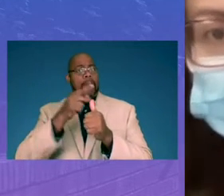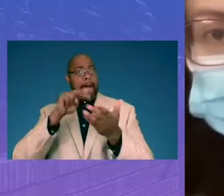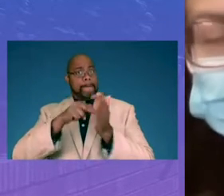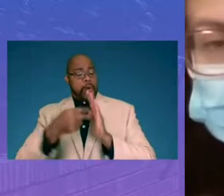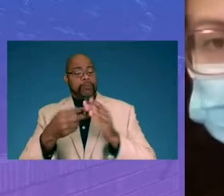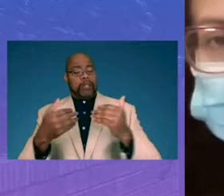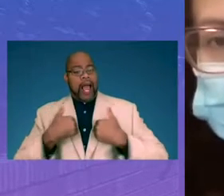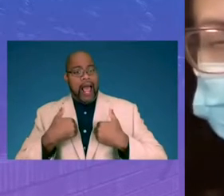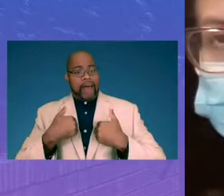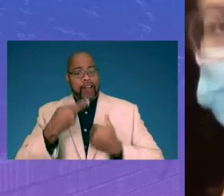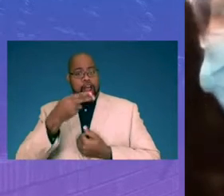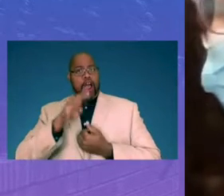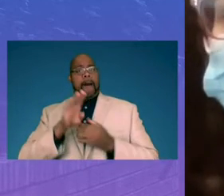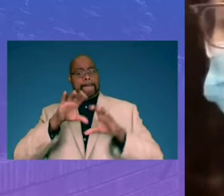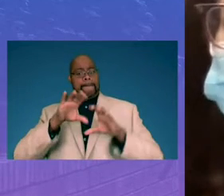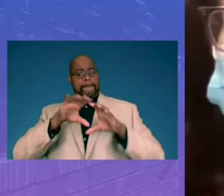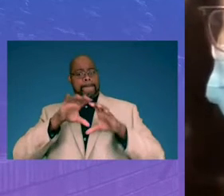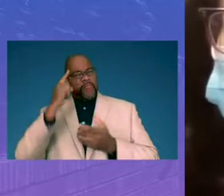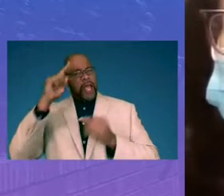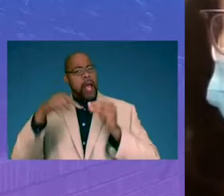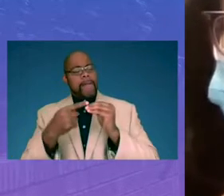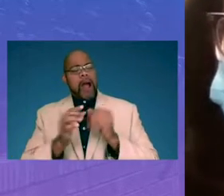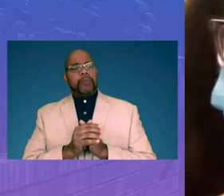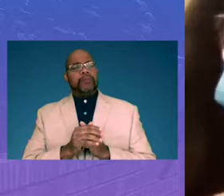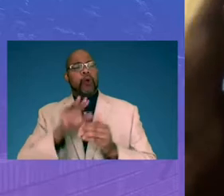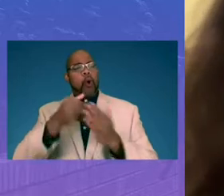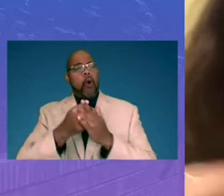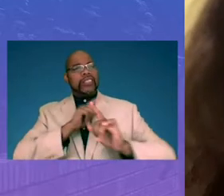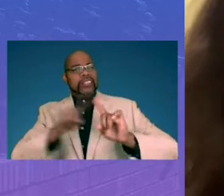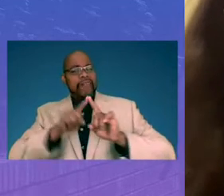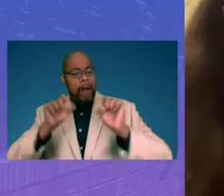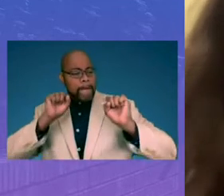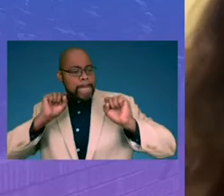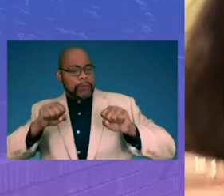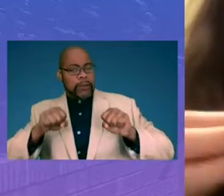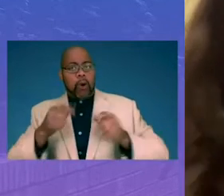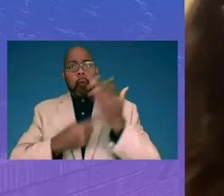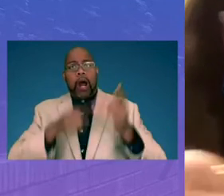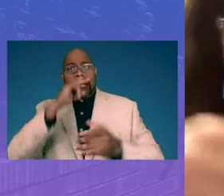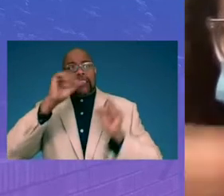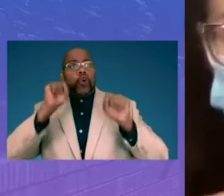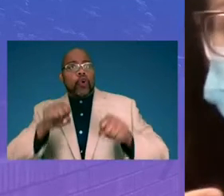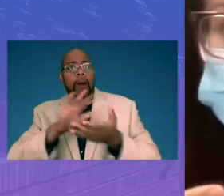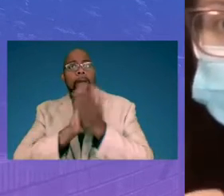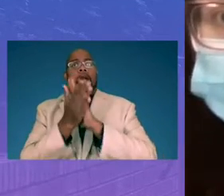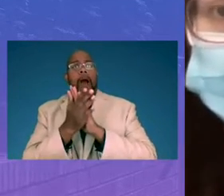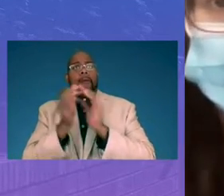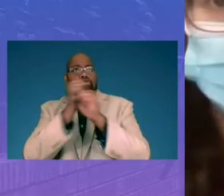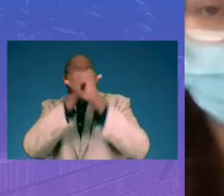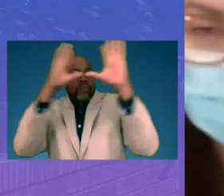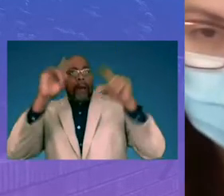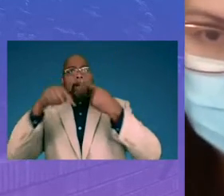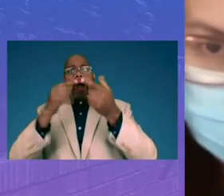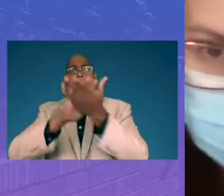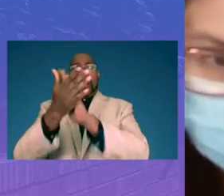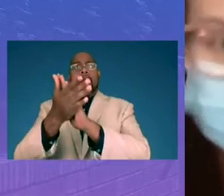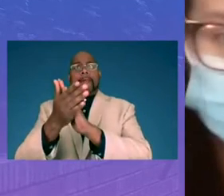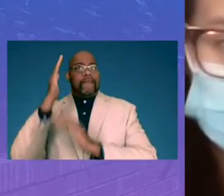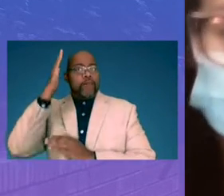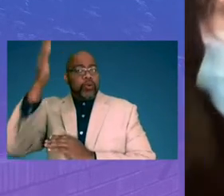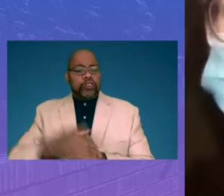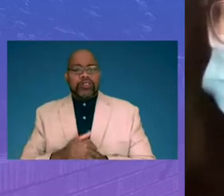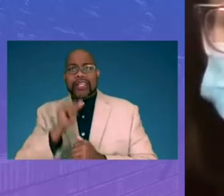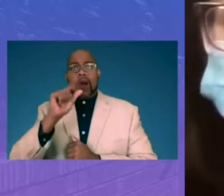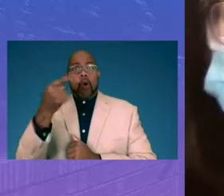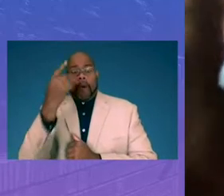is to think about all of the possibilities of what children could be or dream about becoming, not only because we've got